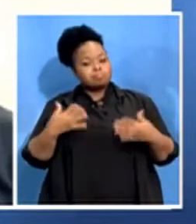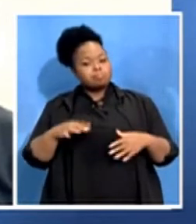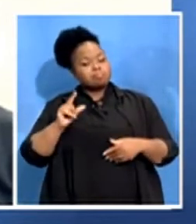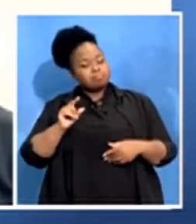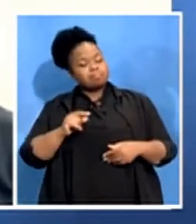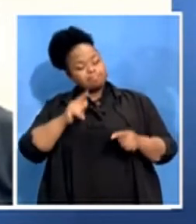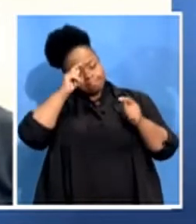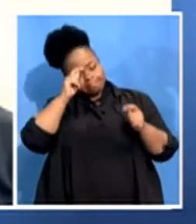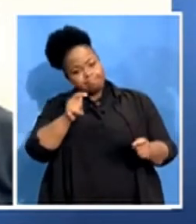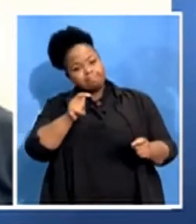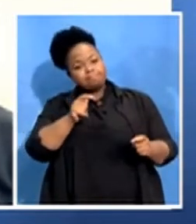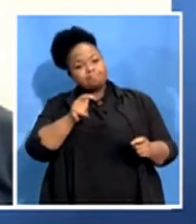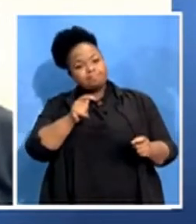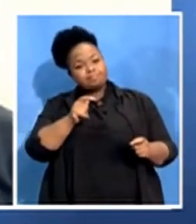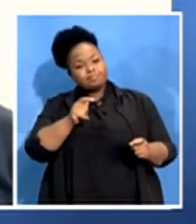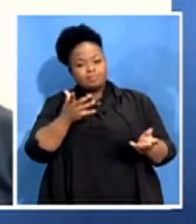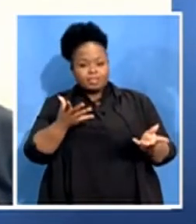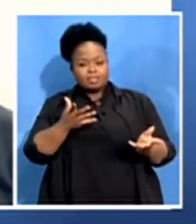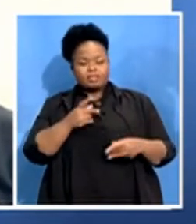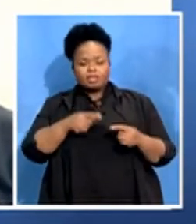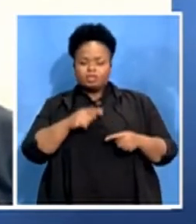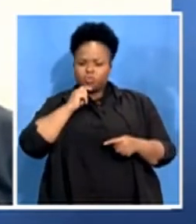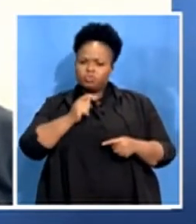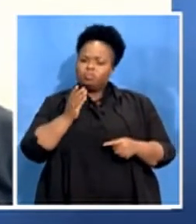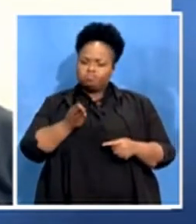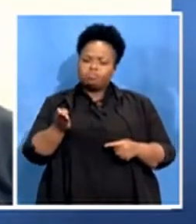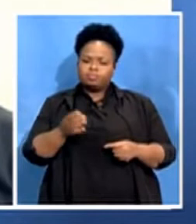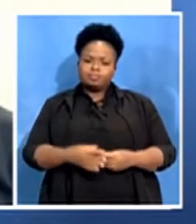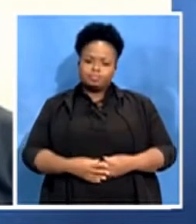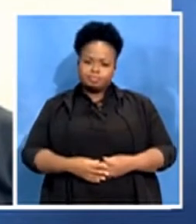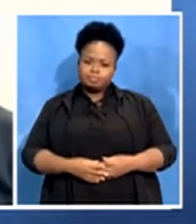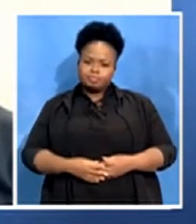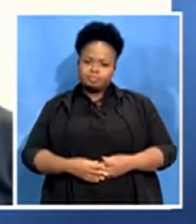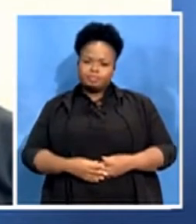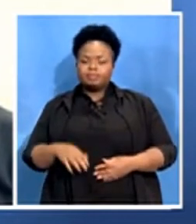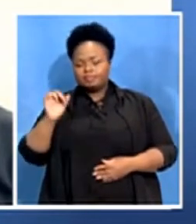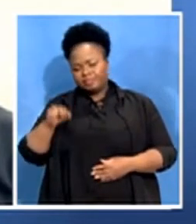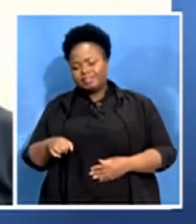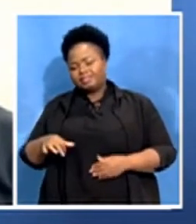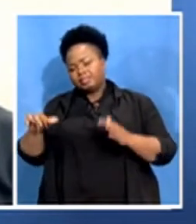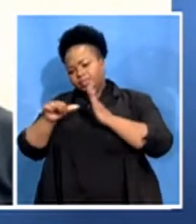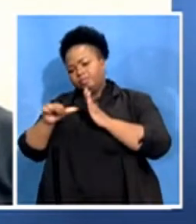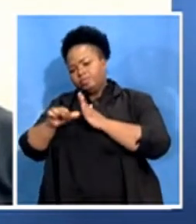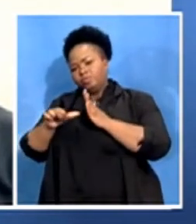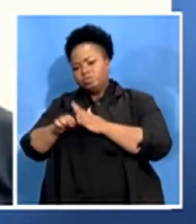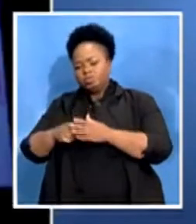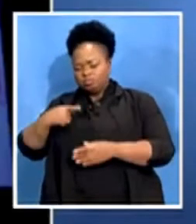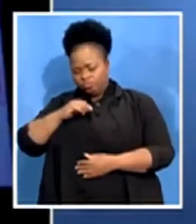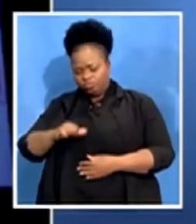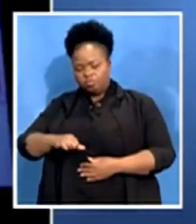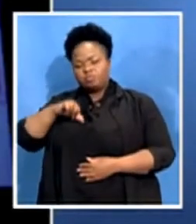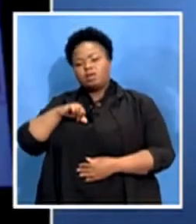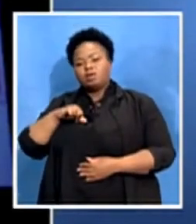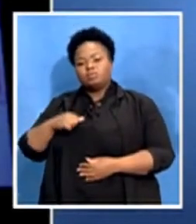not short of recognition really. It's very very important and we are proud as well as as we can as basically because